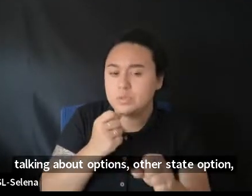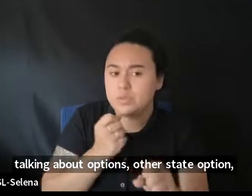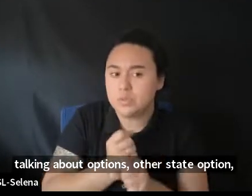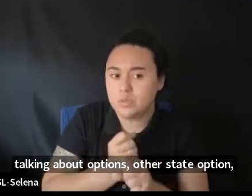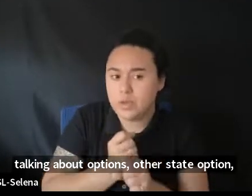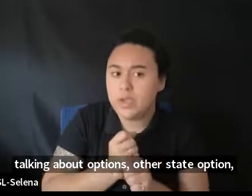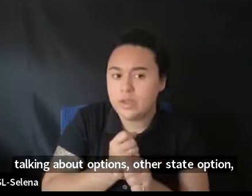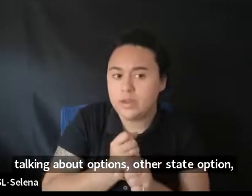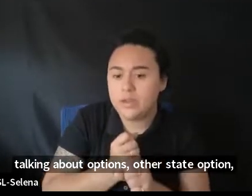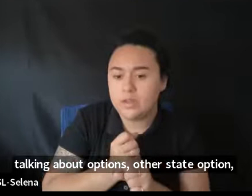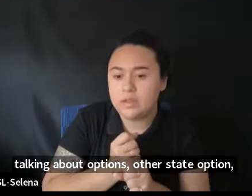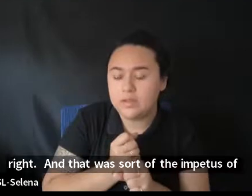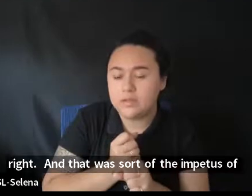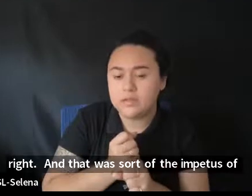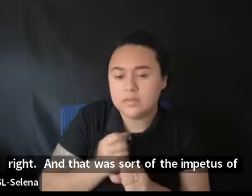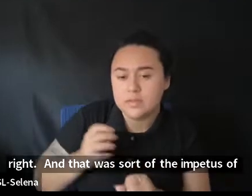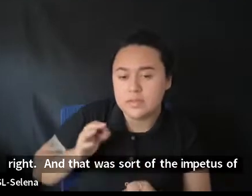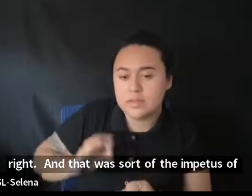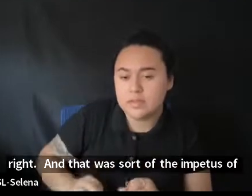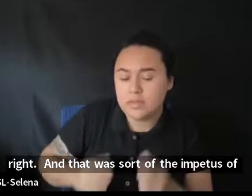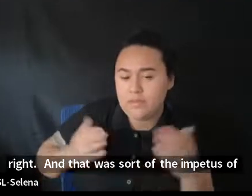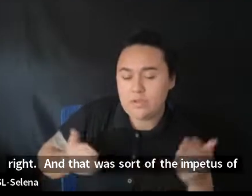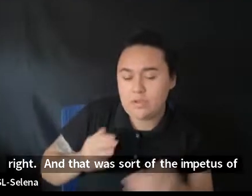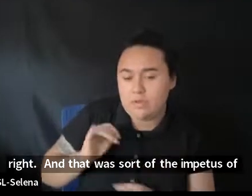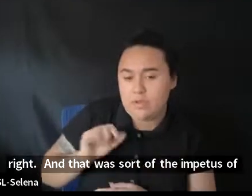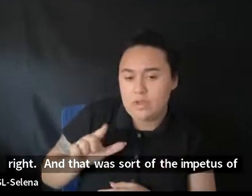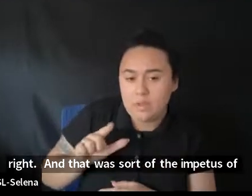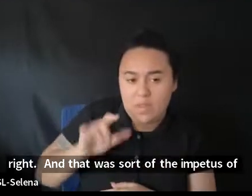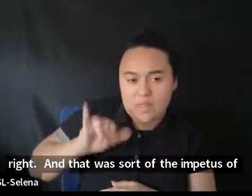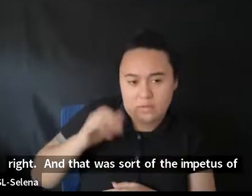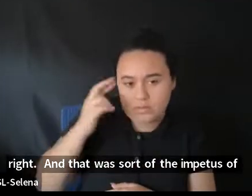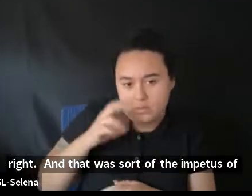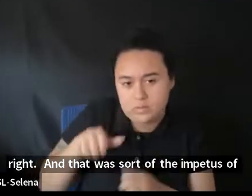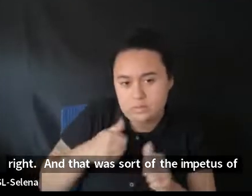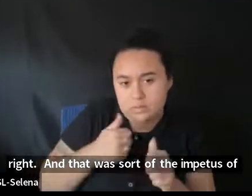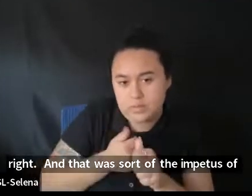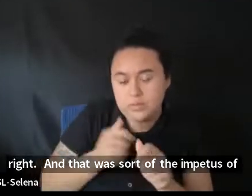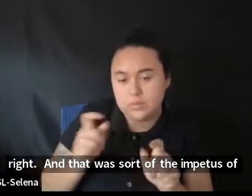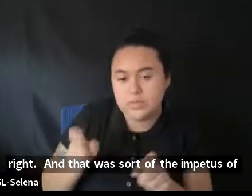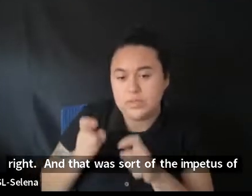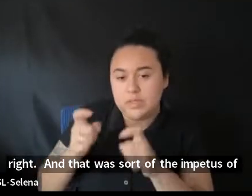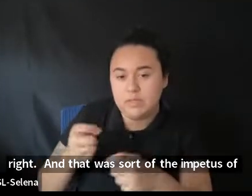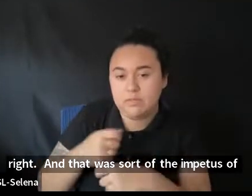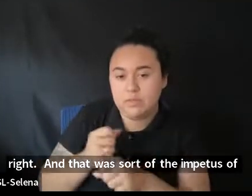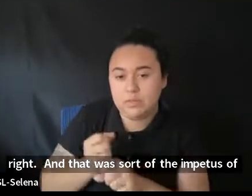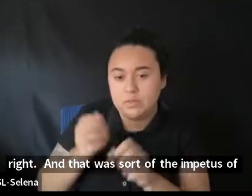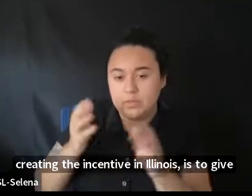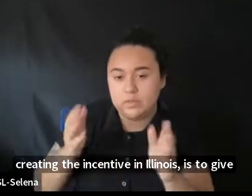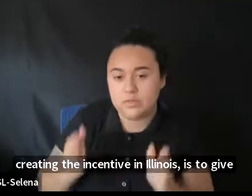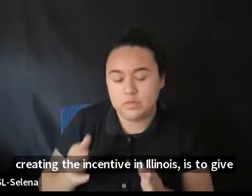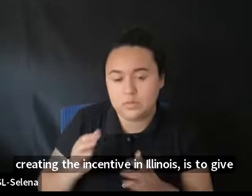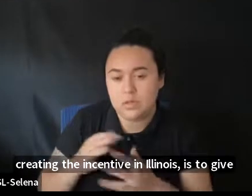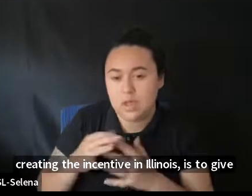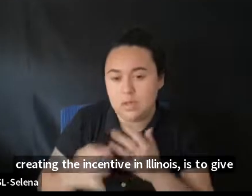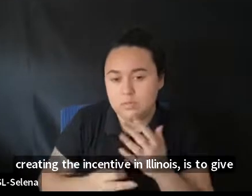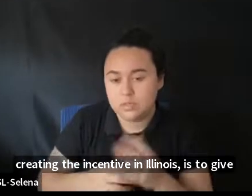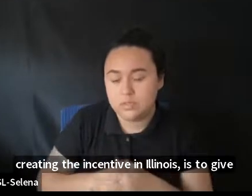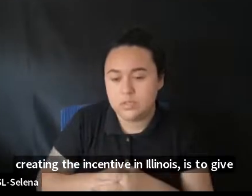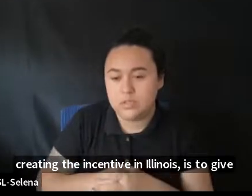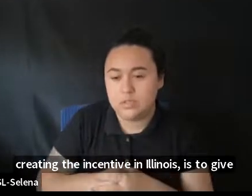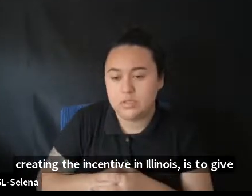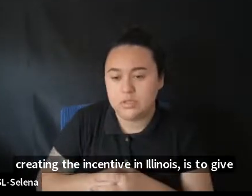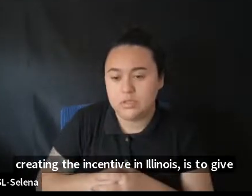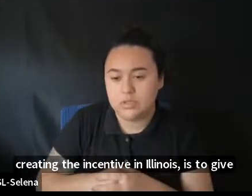The incentive in Illinois. Is to. Uh. Give. Producers. An option. Uh.